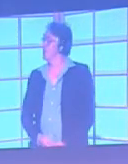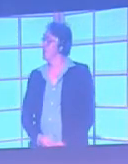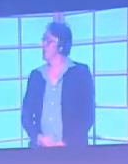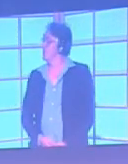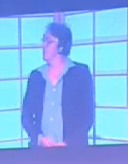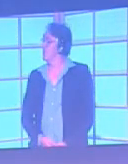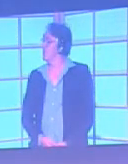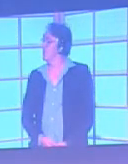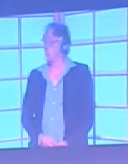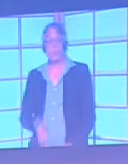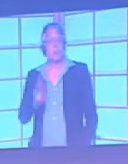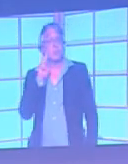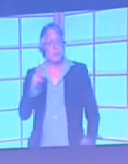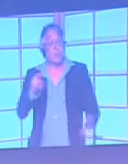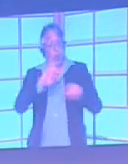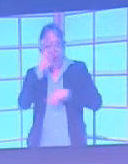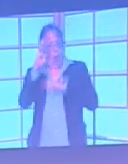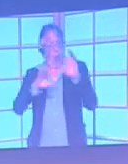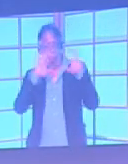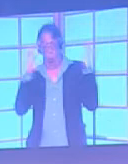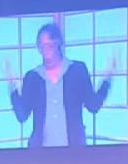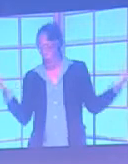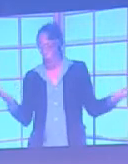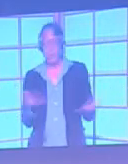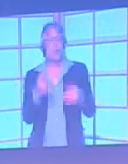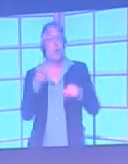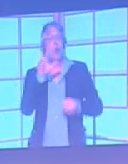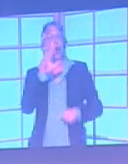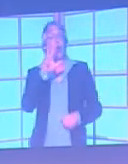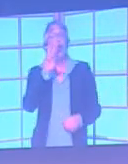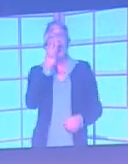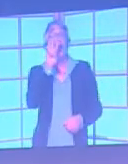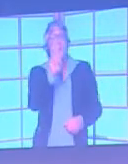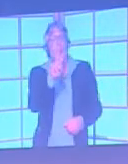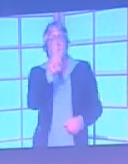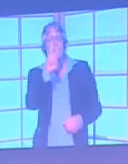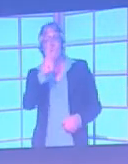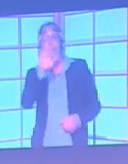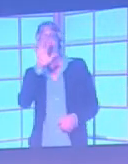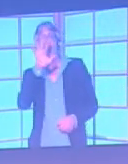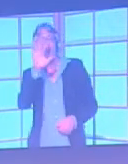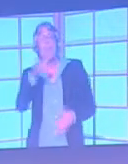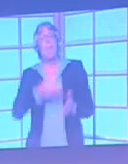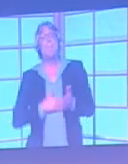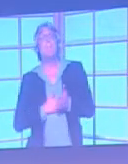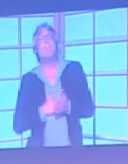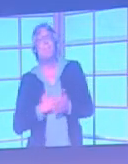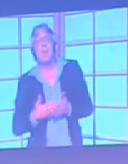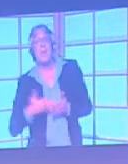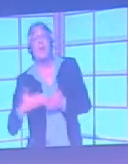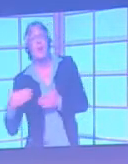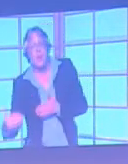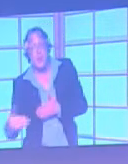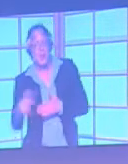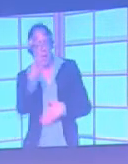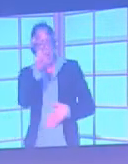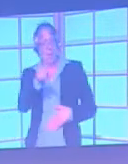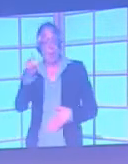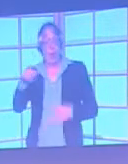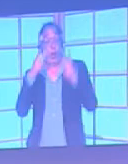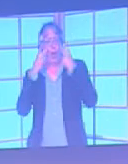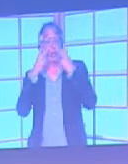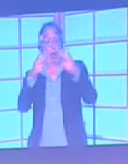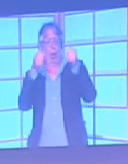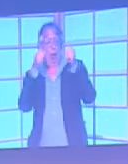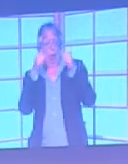Worldwide, 320 million people have colourblindness, or to put it another way, colour vision deficiencies of